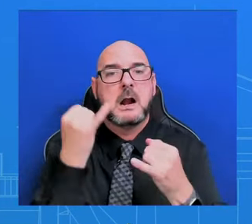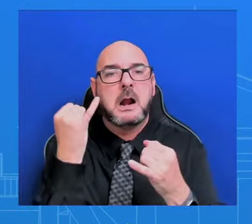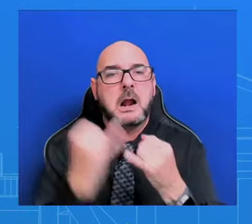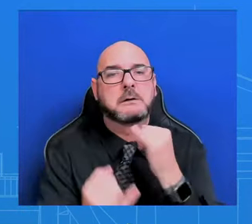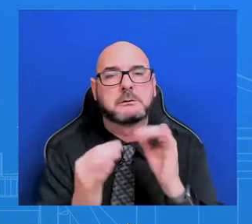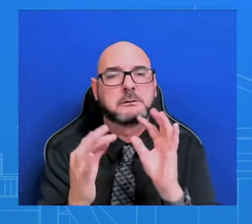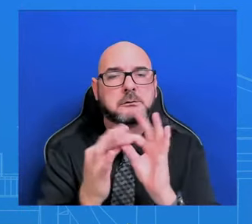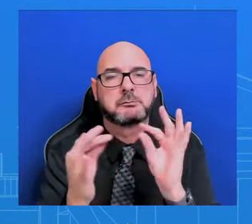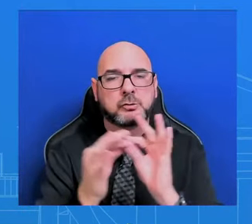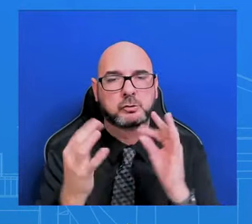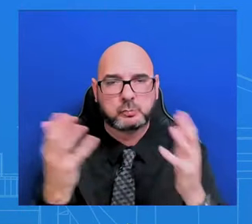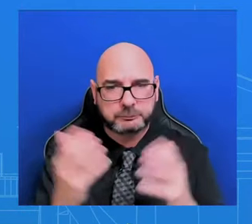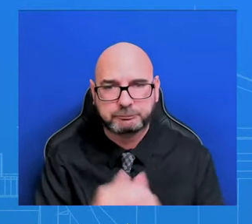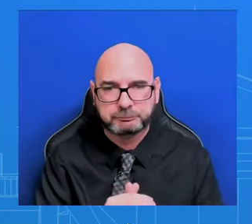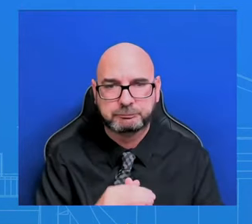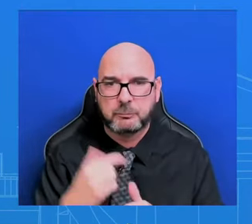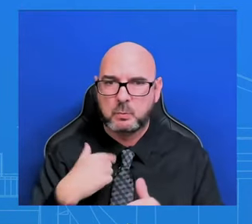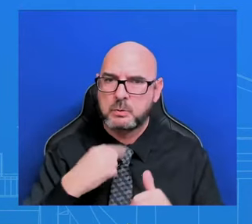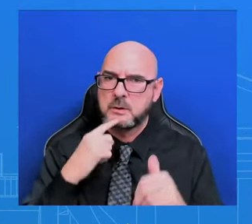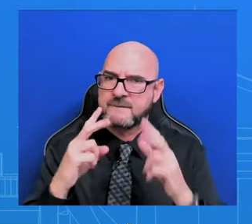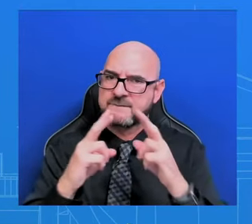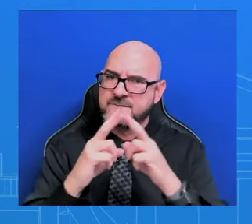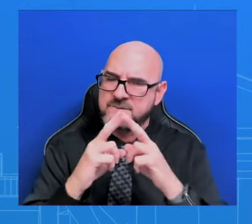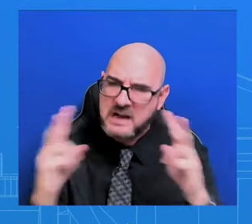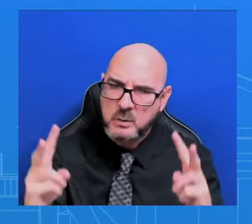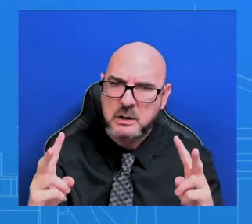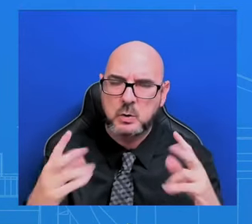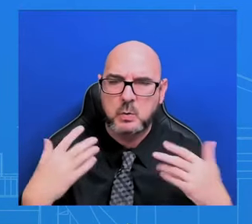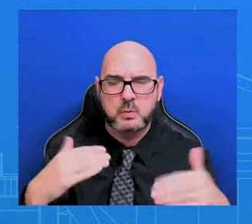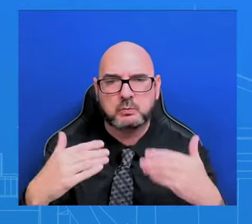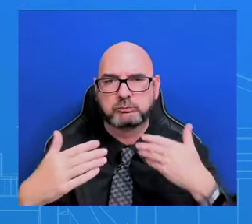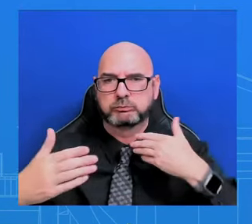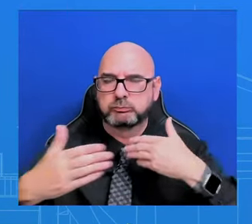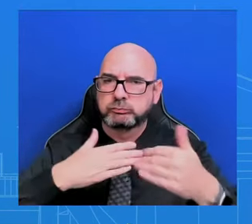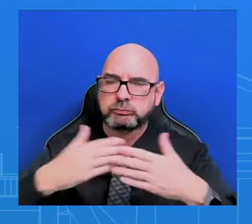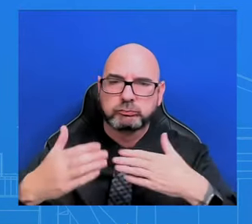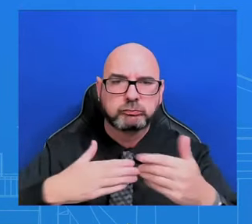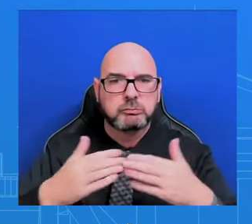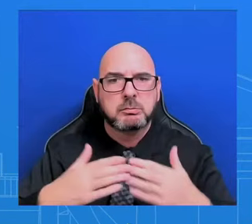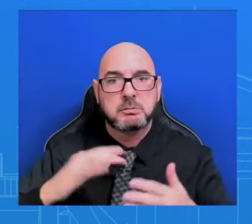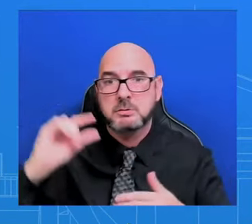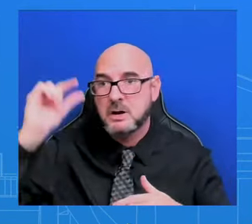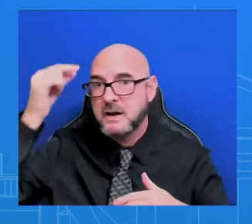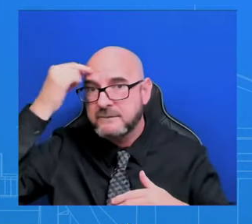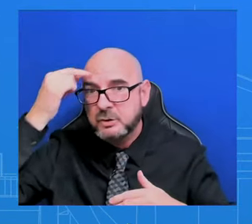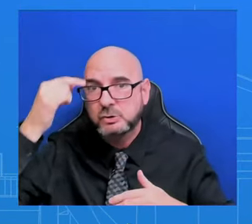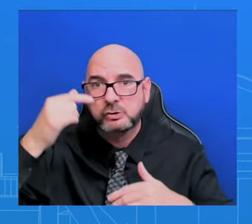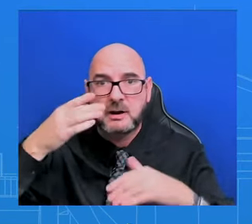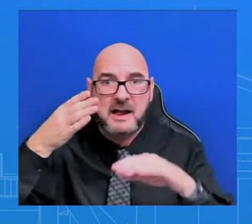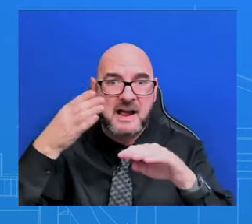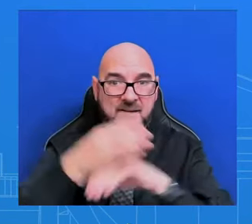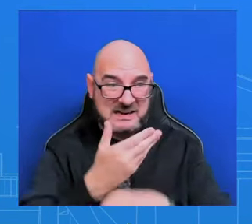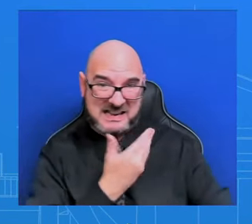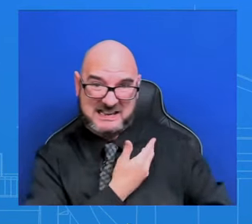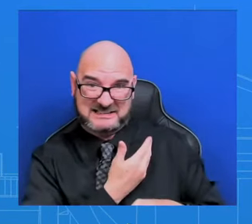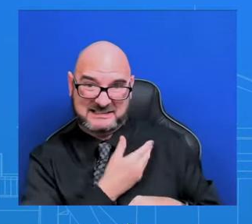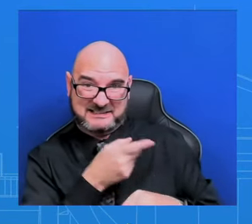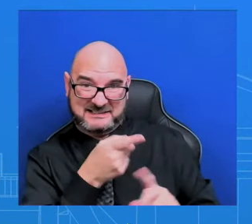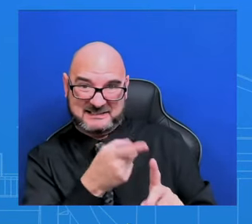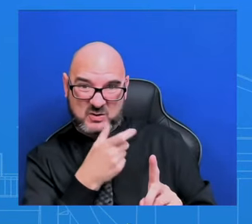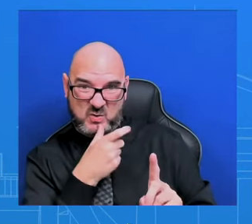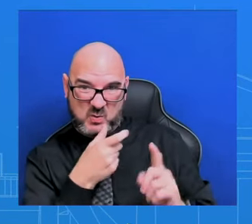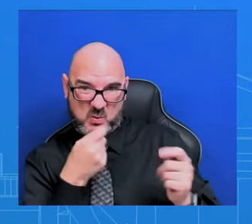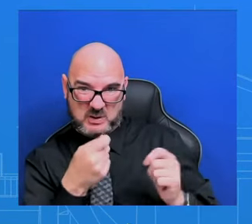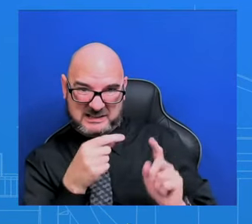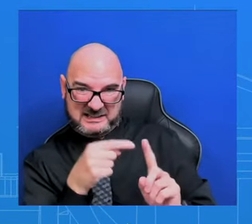that whatever governance looks like in Gaza after this is over, it's got to be representative of the aspirations of the